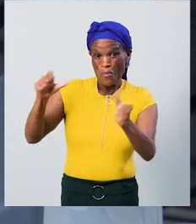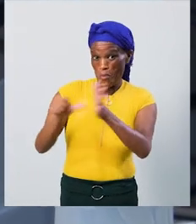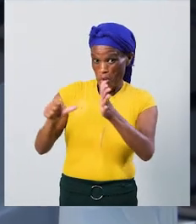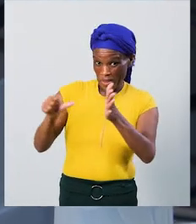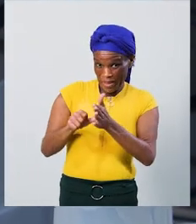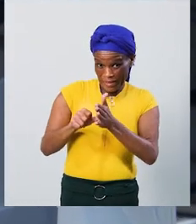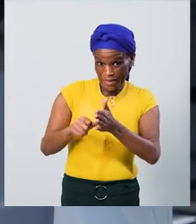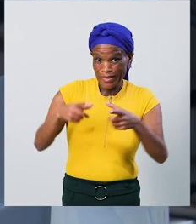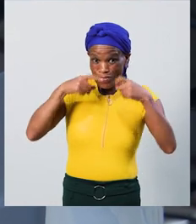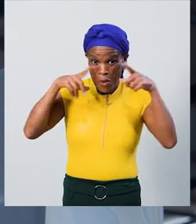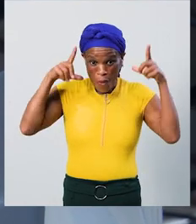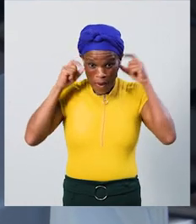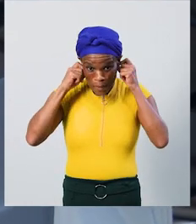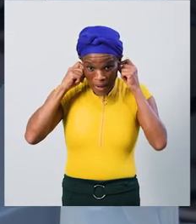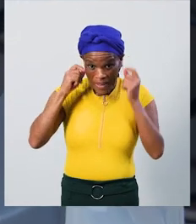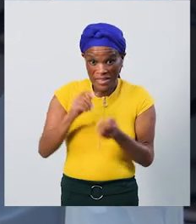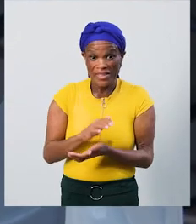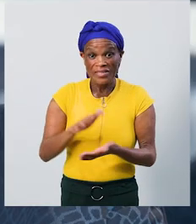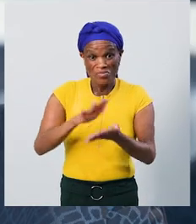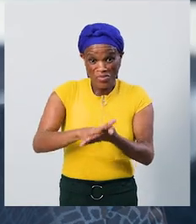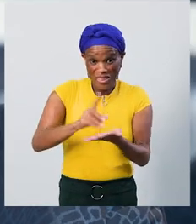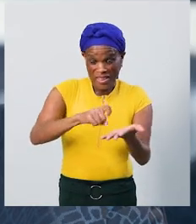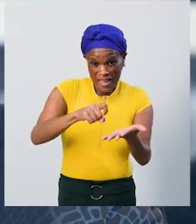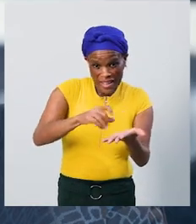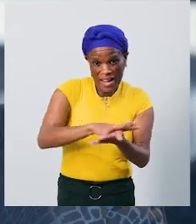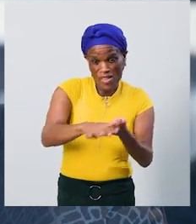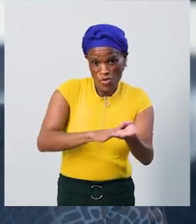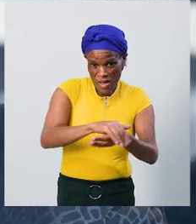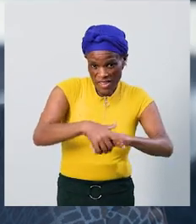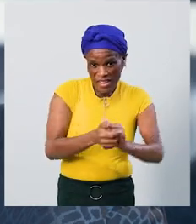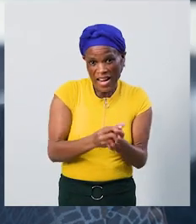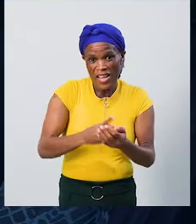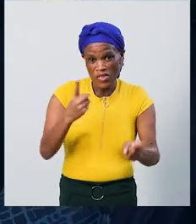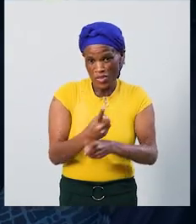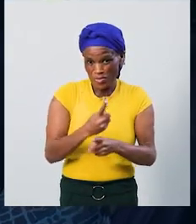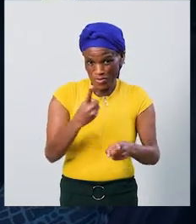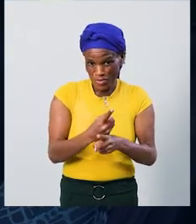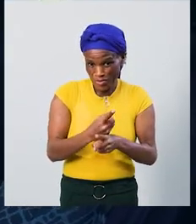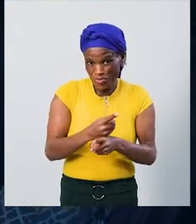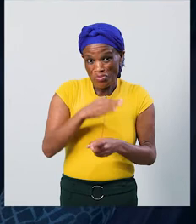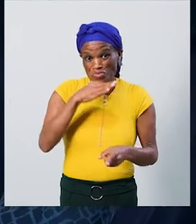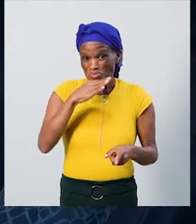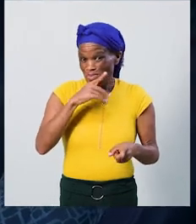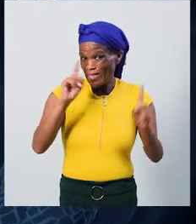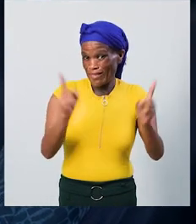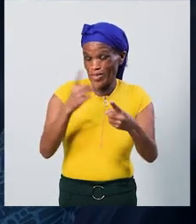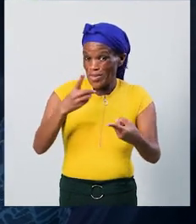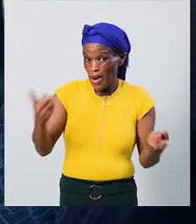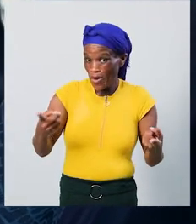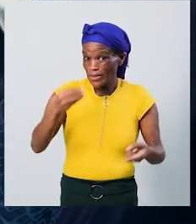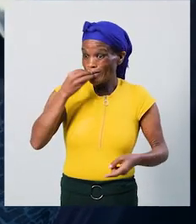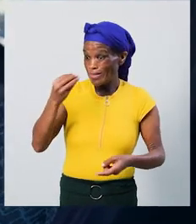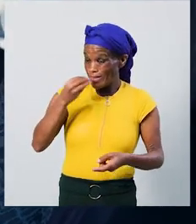is a measures. To do those masks, the masks even dry. To build It